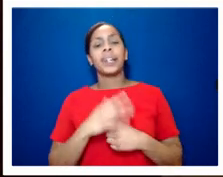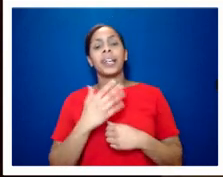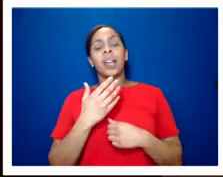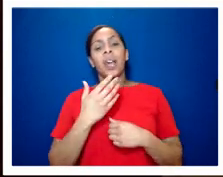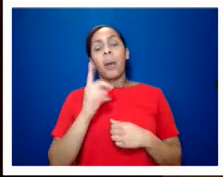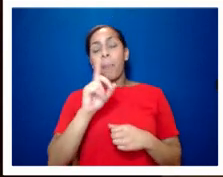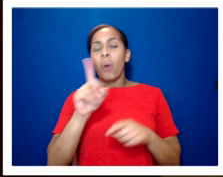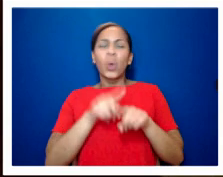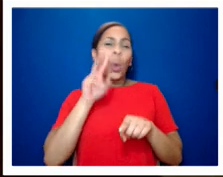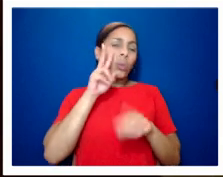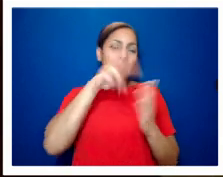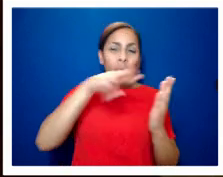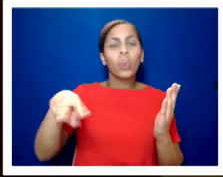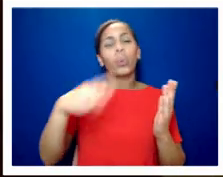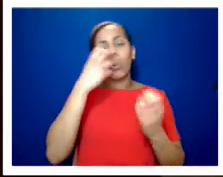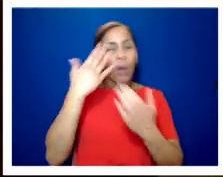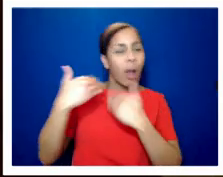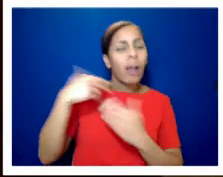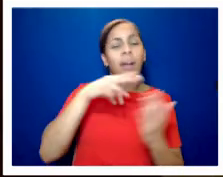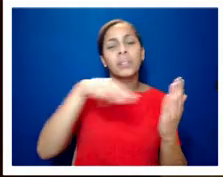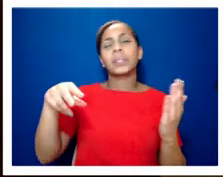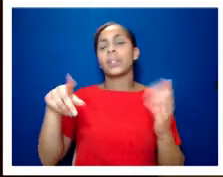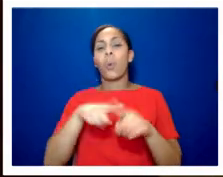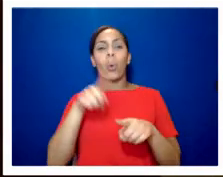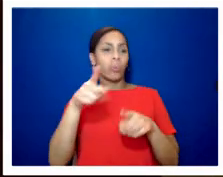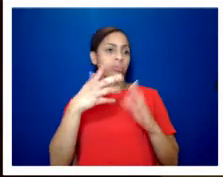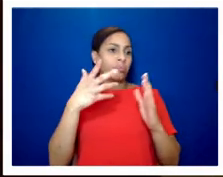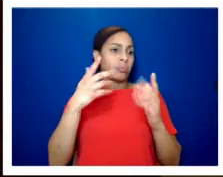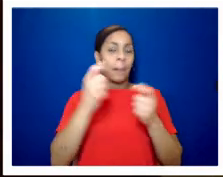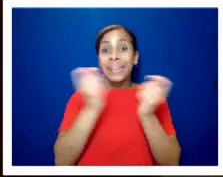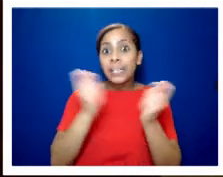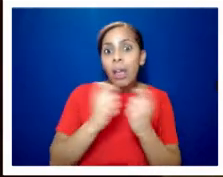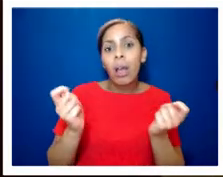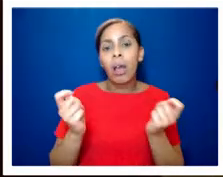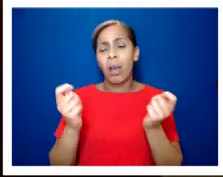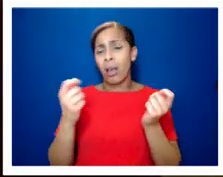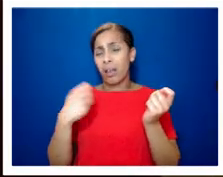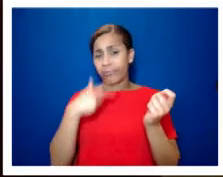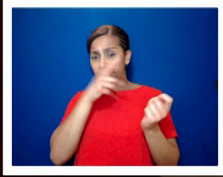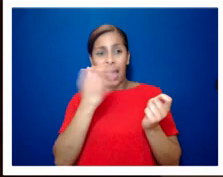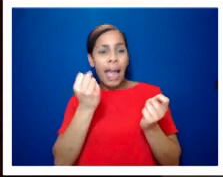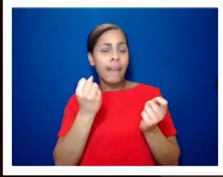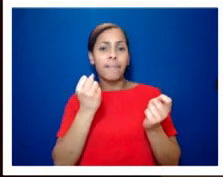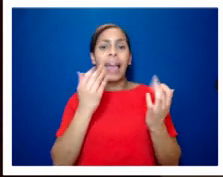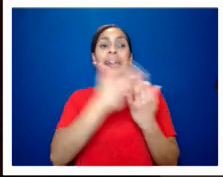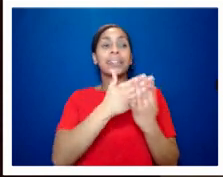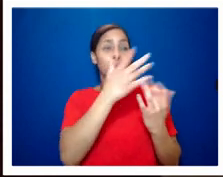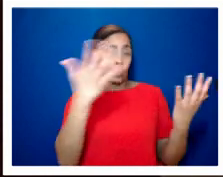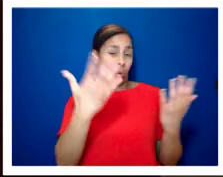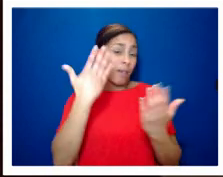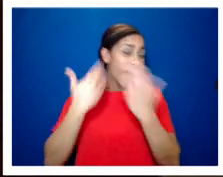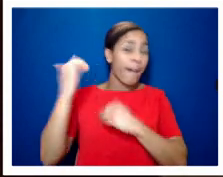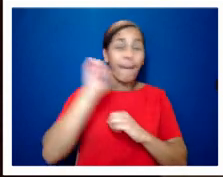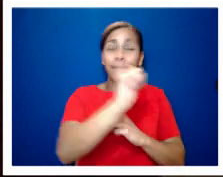looking through through um the media as well look i had access um to um a huge archive of um gay and lesbian um newspapers and